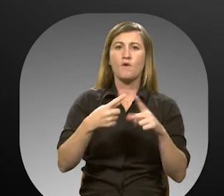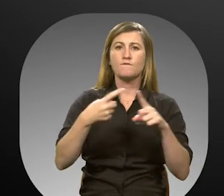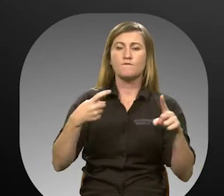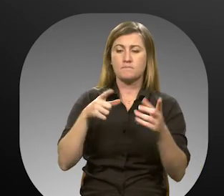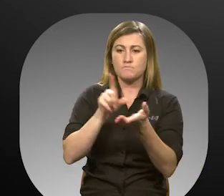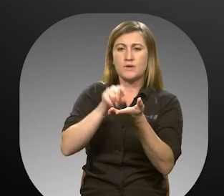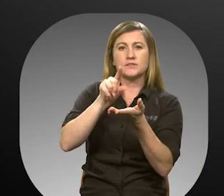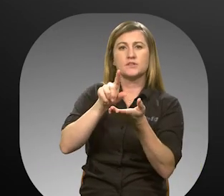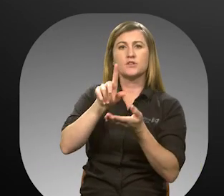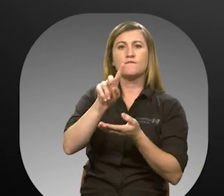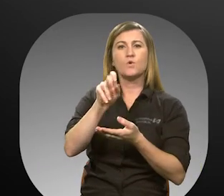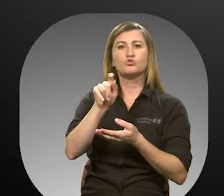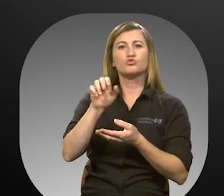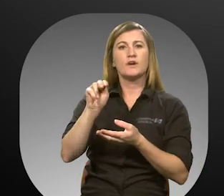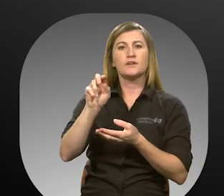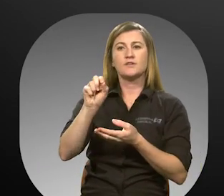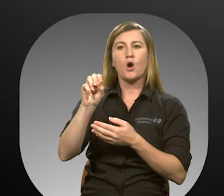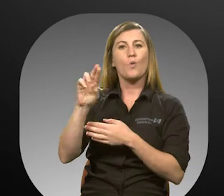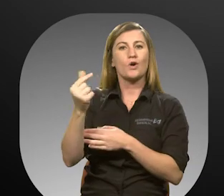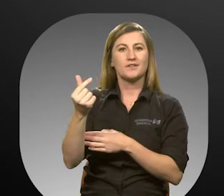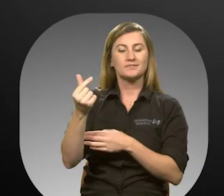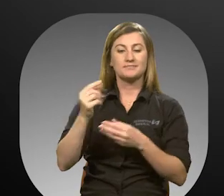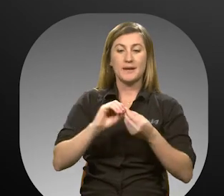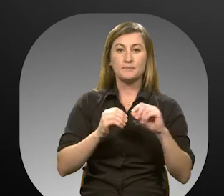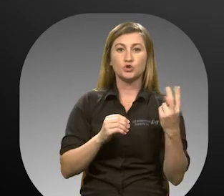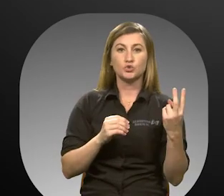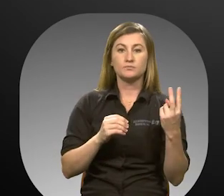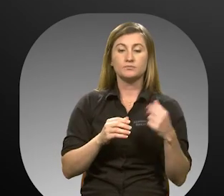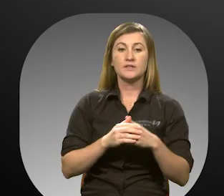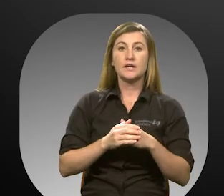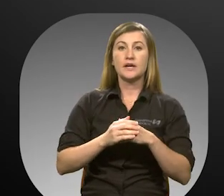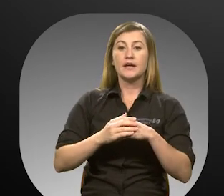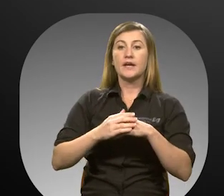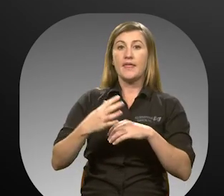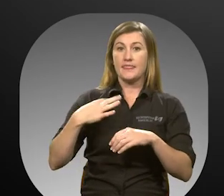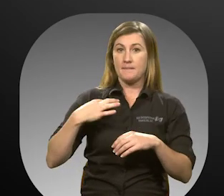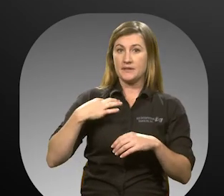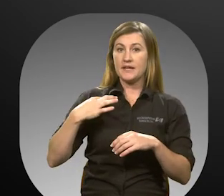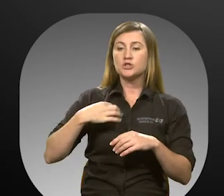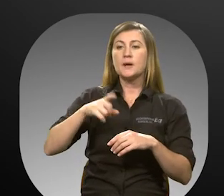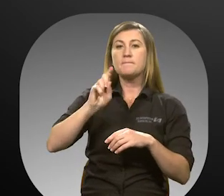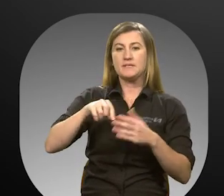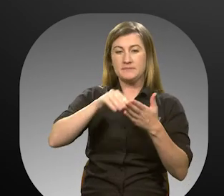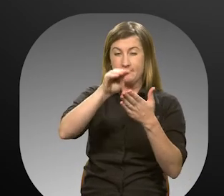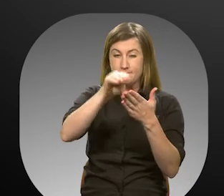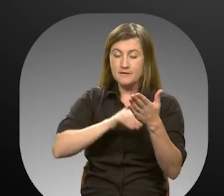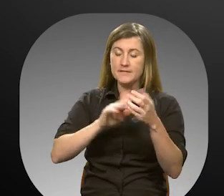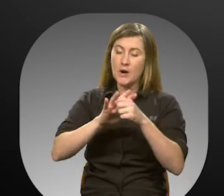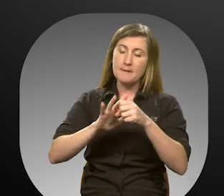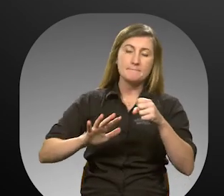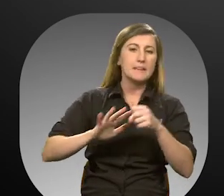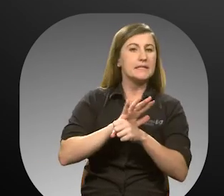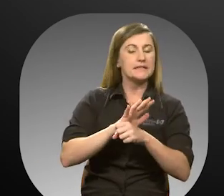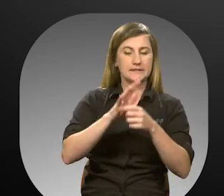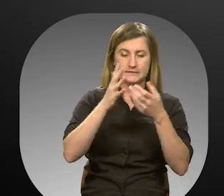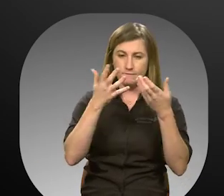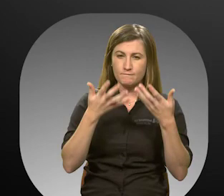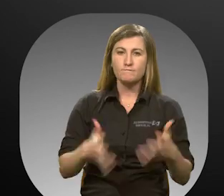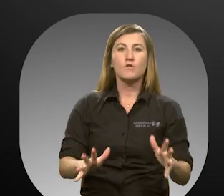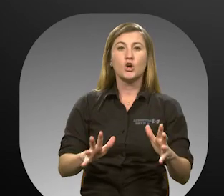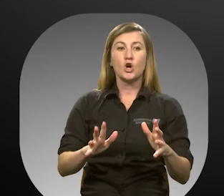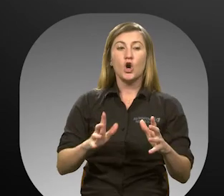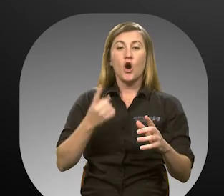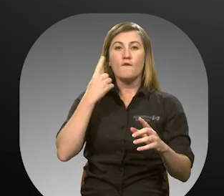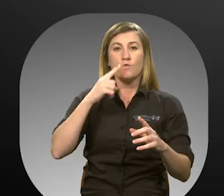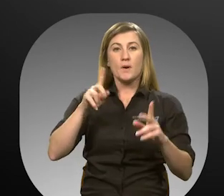and printed from Votran.org. 2. The eligibility application must be filled out completely to be